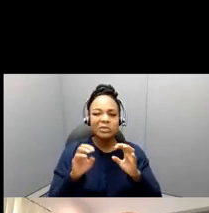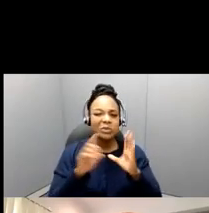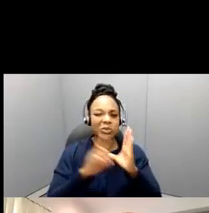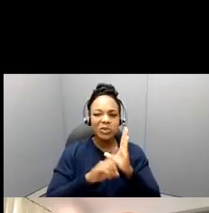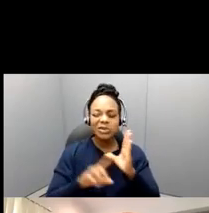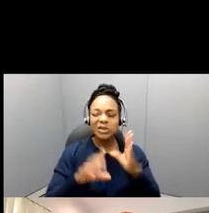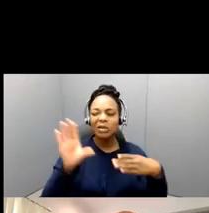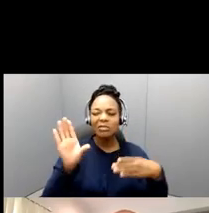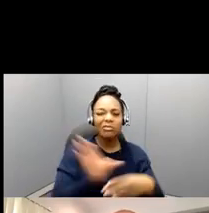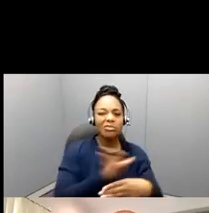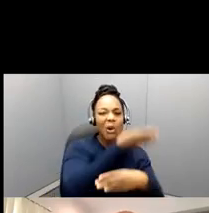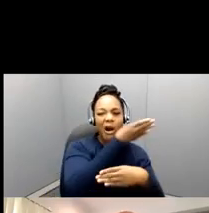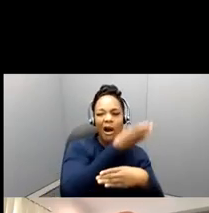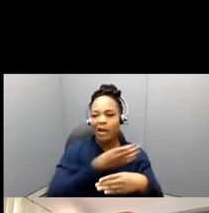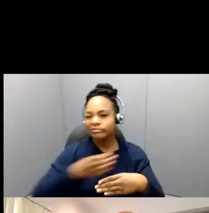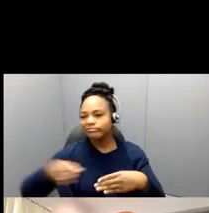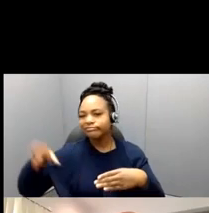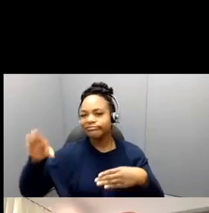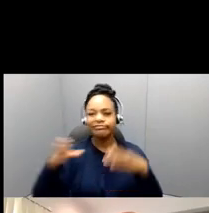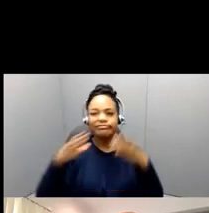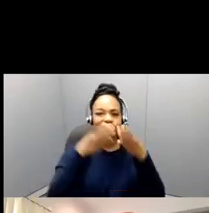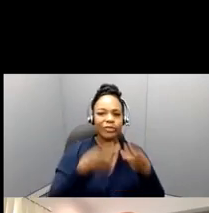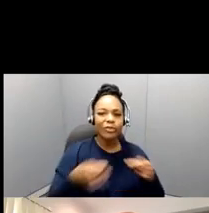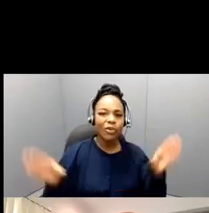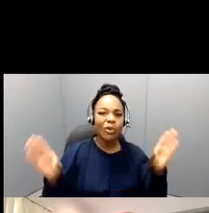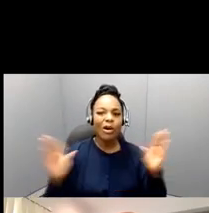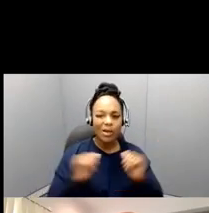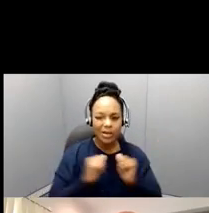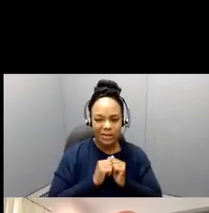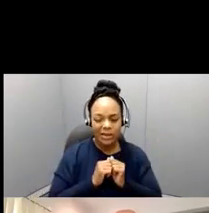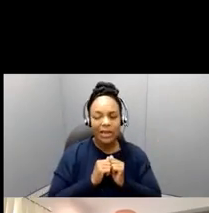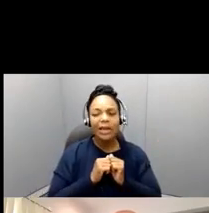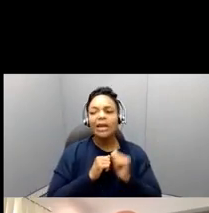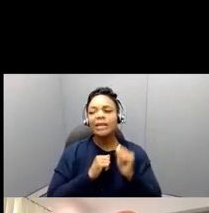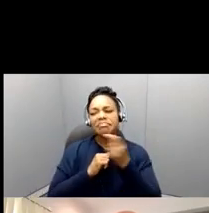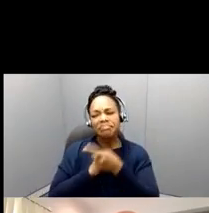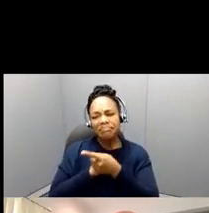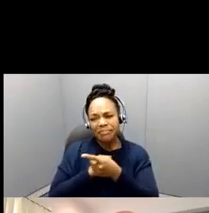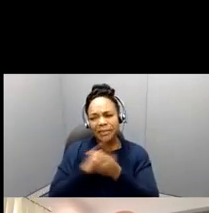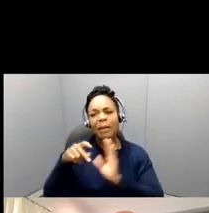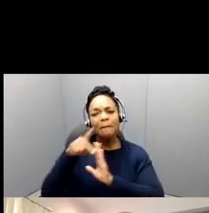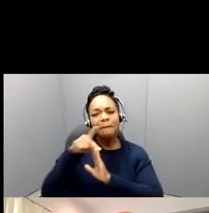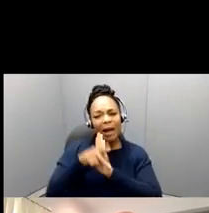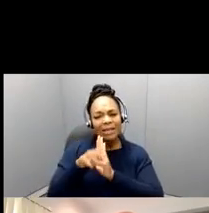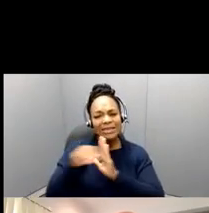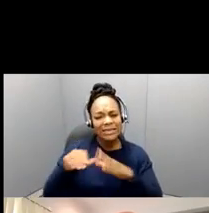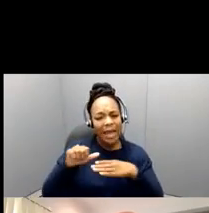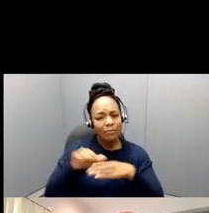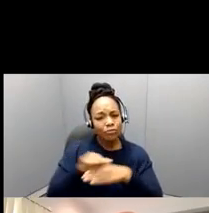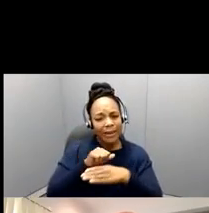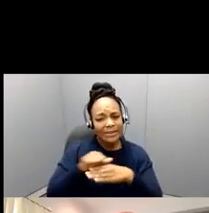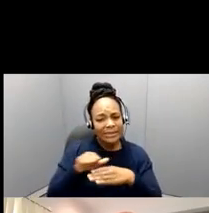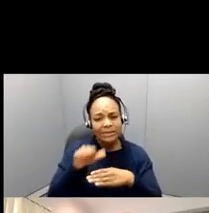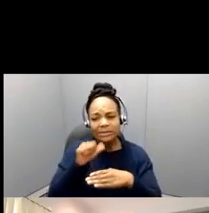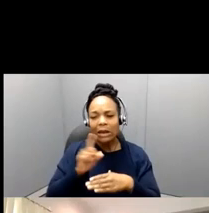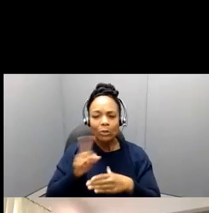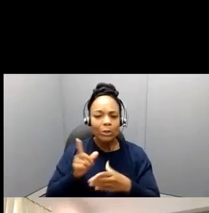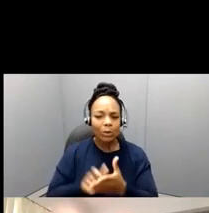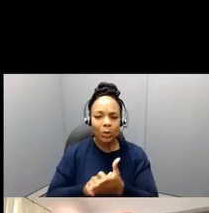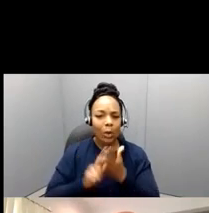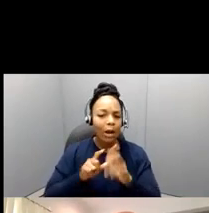we talk about with policies and practice, not, that's not necessarily a requirement, but we do open, we are open to those type of